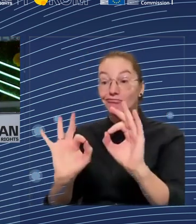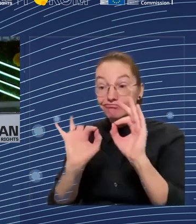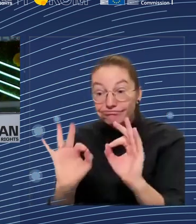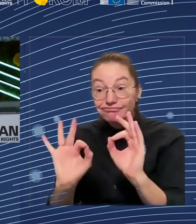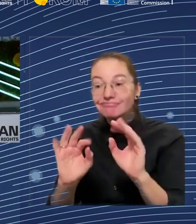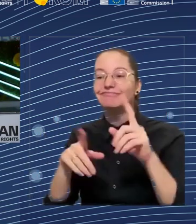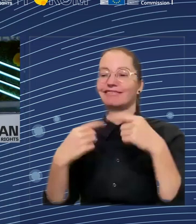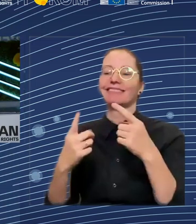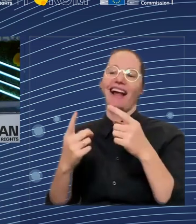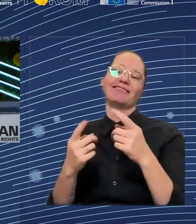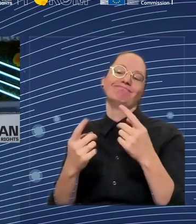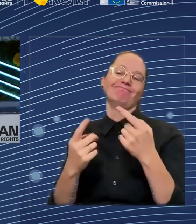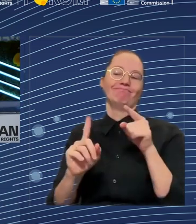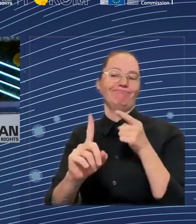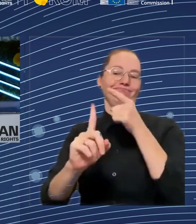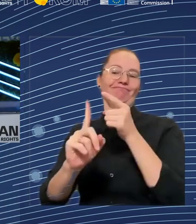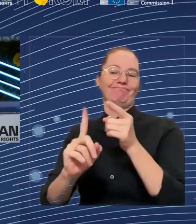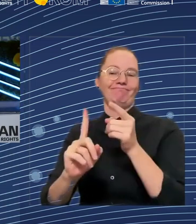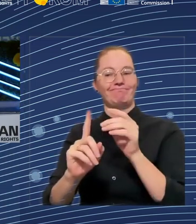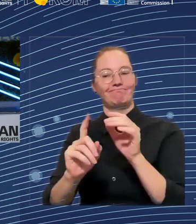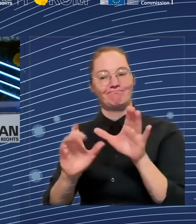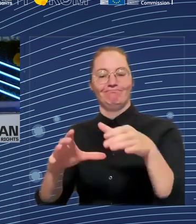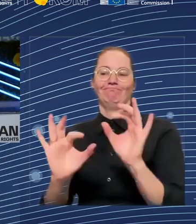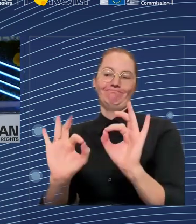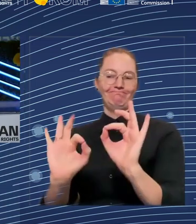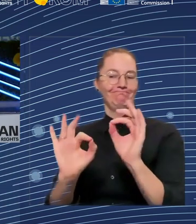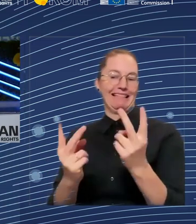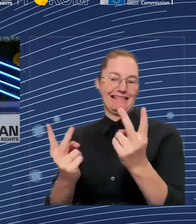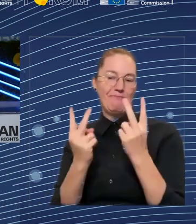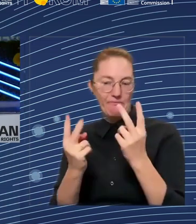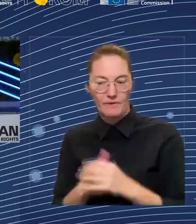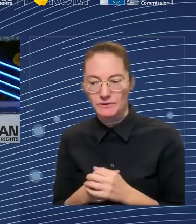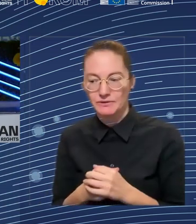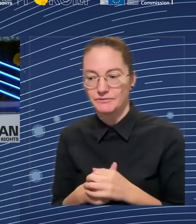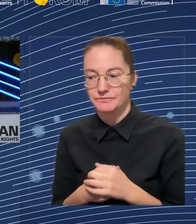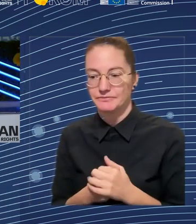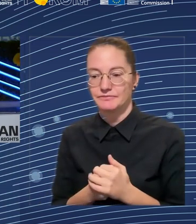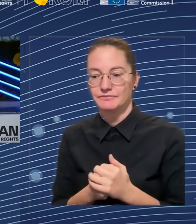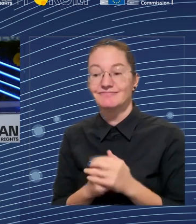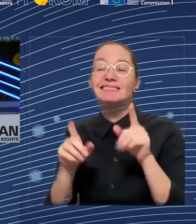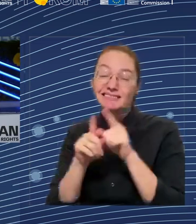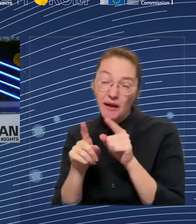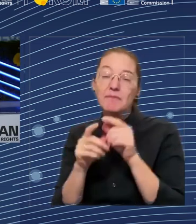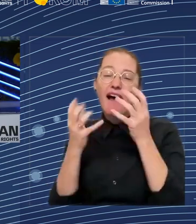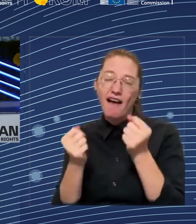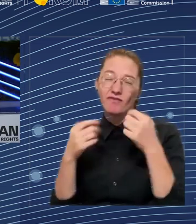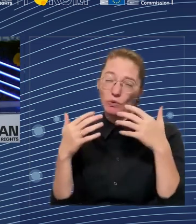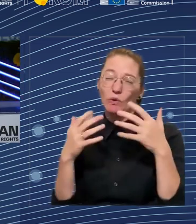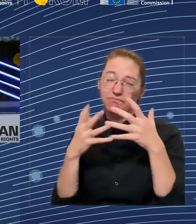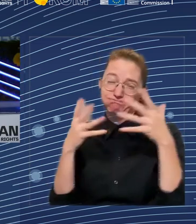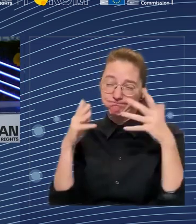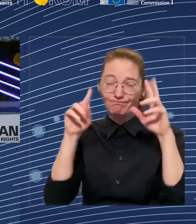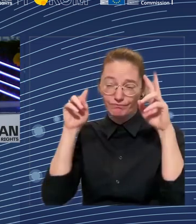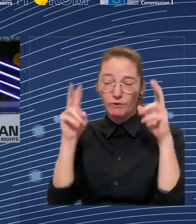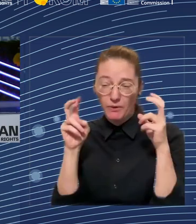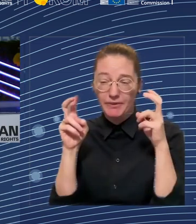for that. And we can show that if that is improved, for instance, to the Barcelona target of 45%, then you